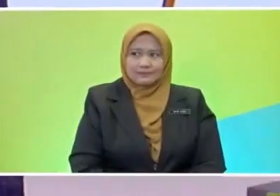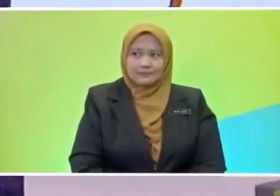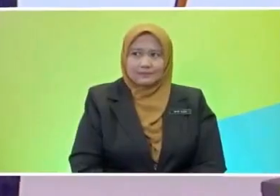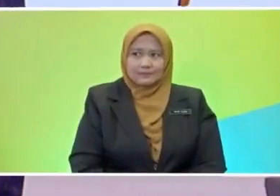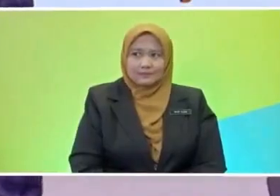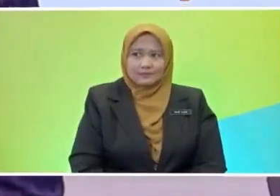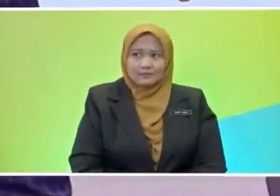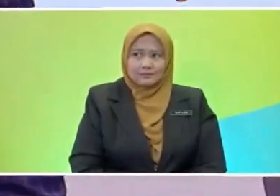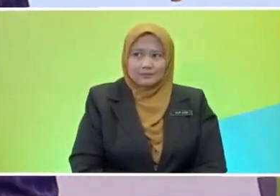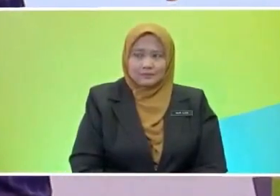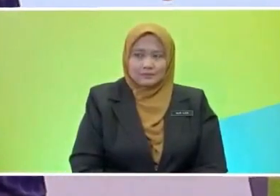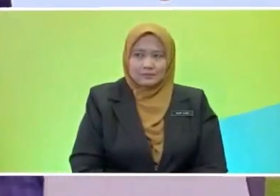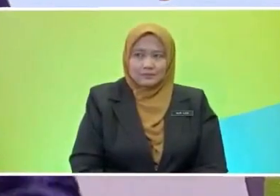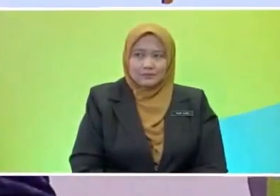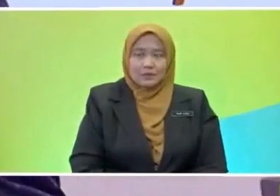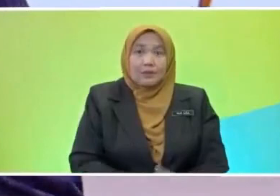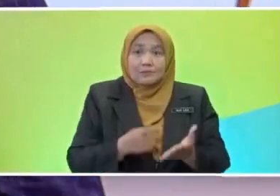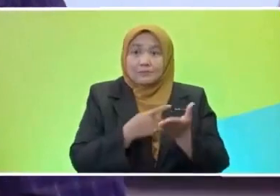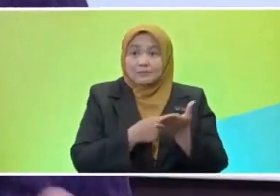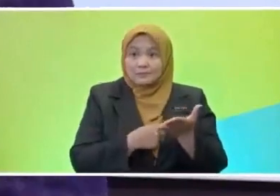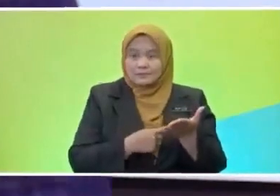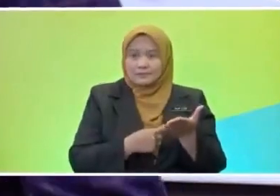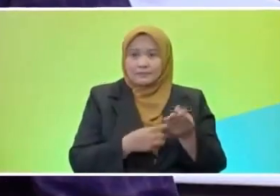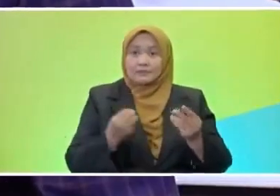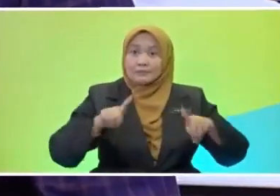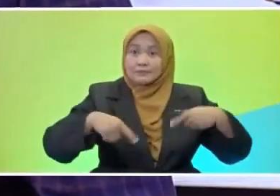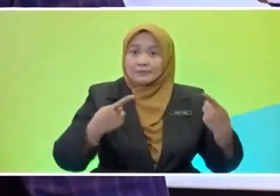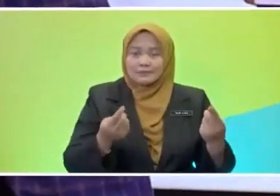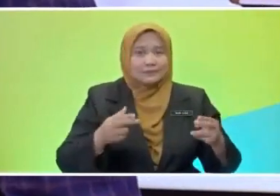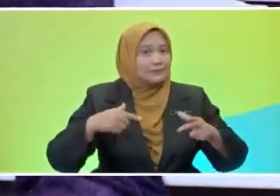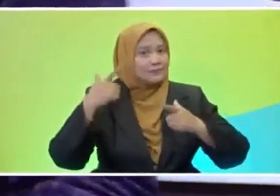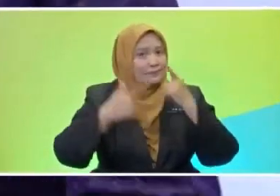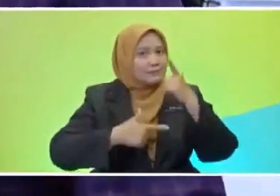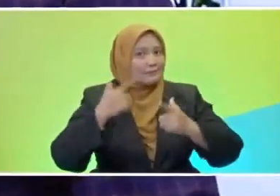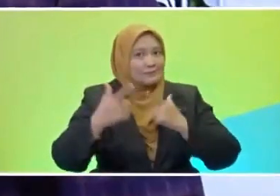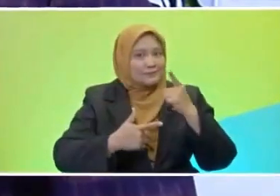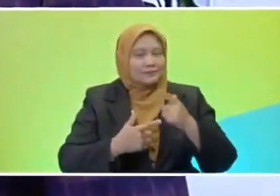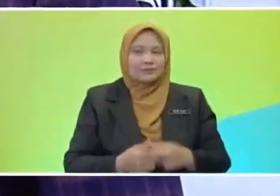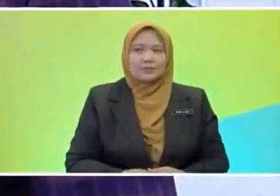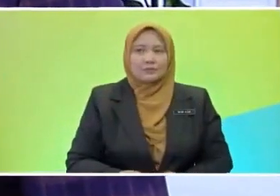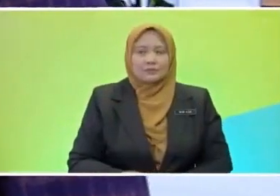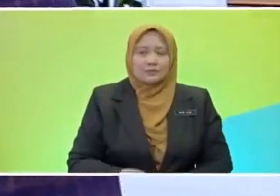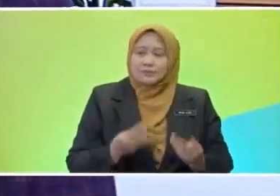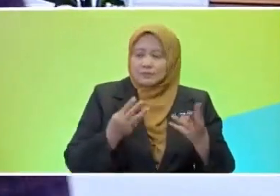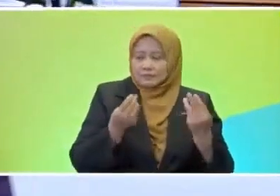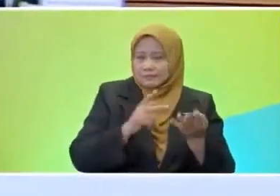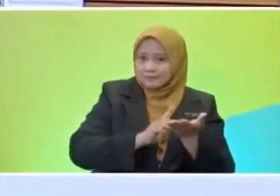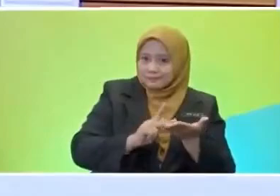Hello? What? We're going for the trip? Okay, okay I'll go and pack right now